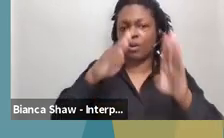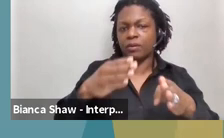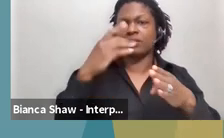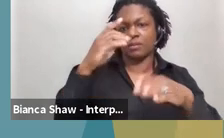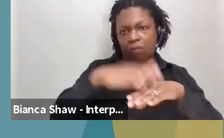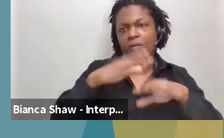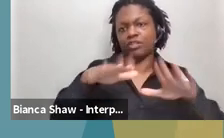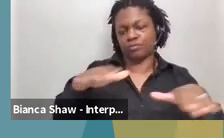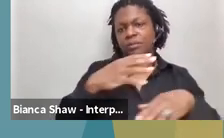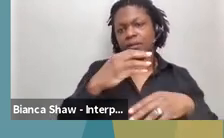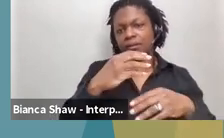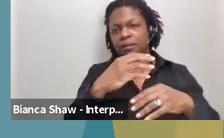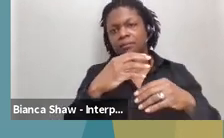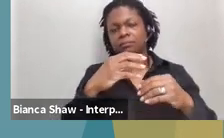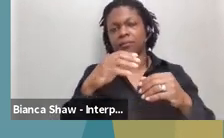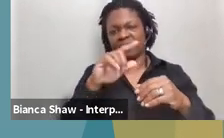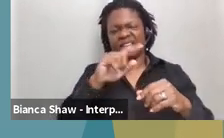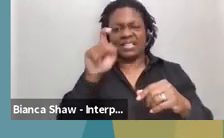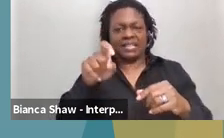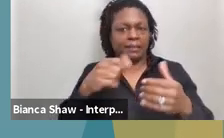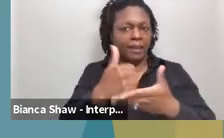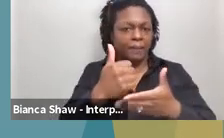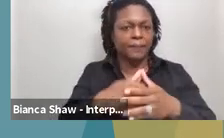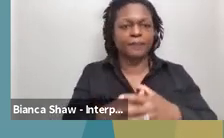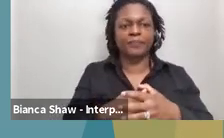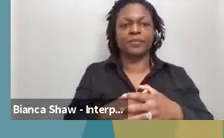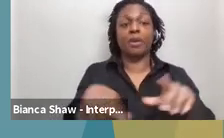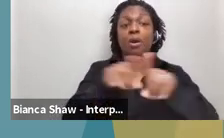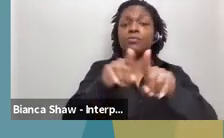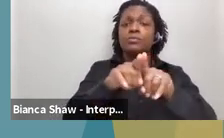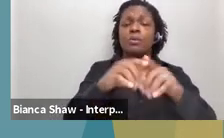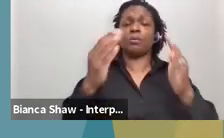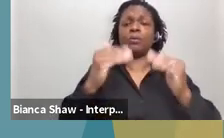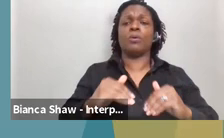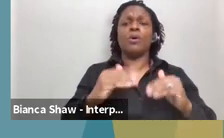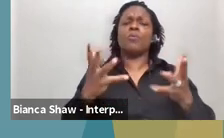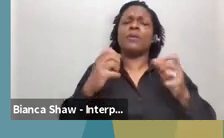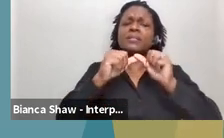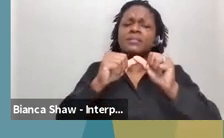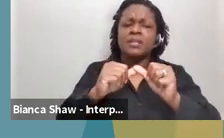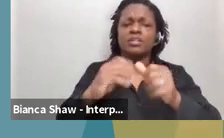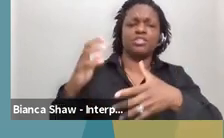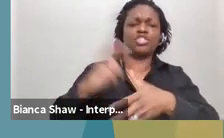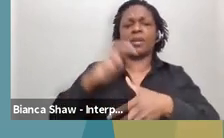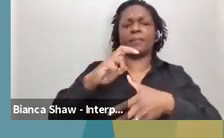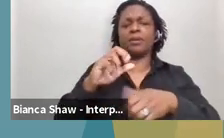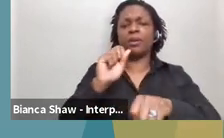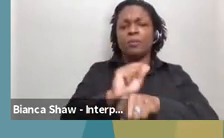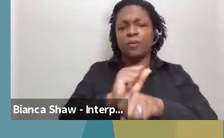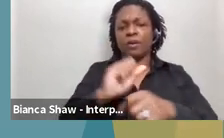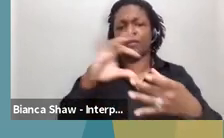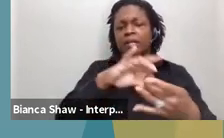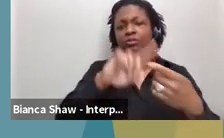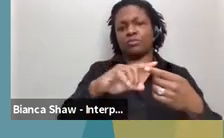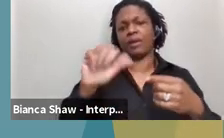childhood experiences, which includes trauma informed systems and resiliency. And then lastly, the